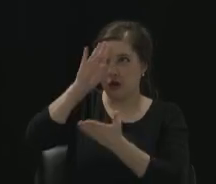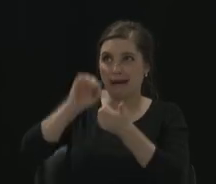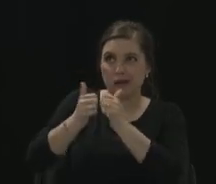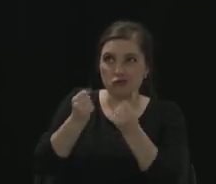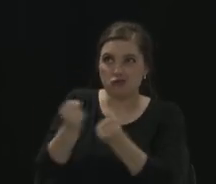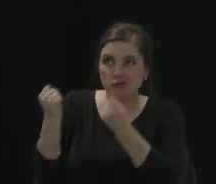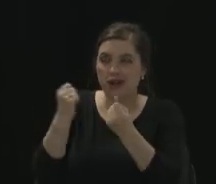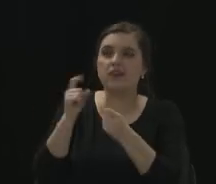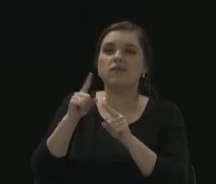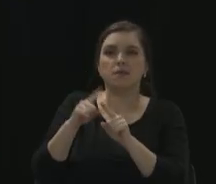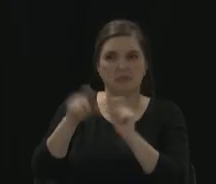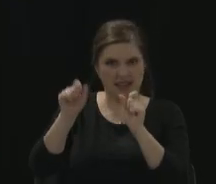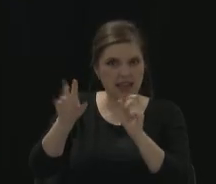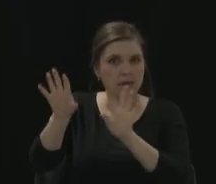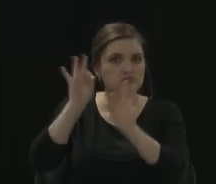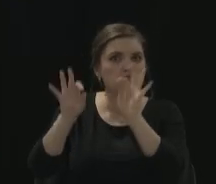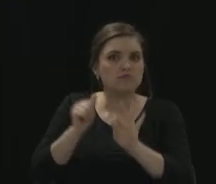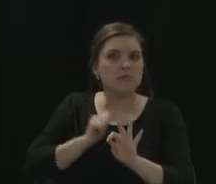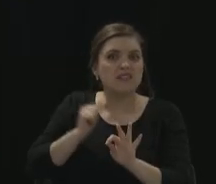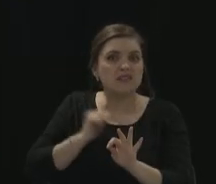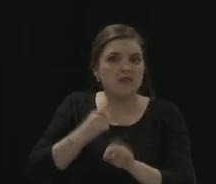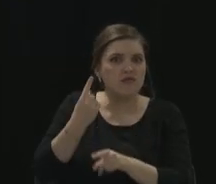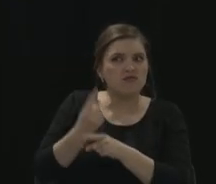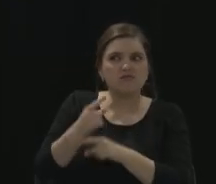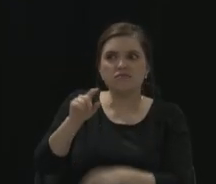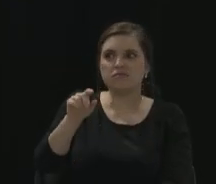Carrollton or whether it's in, I suppose,